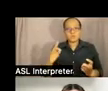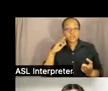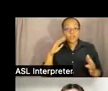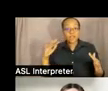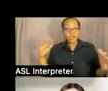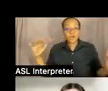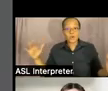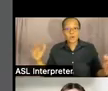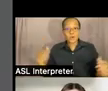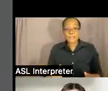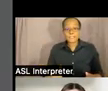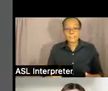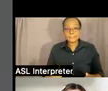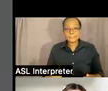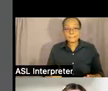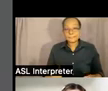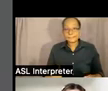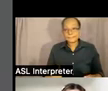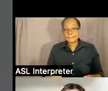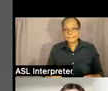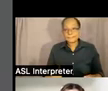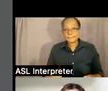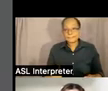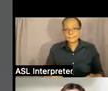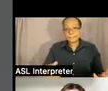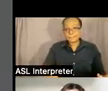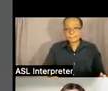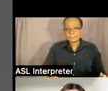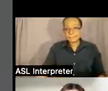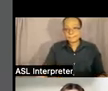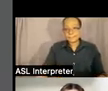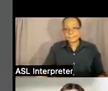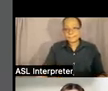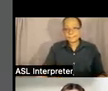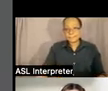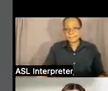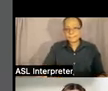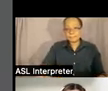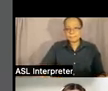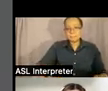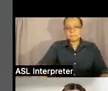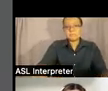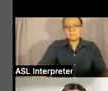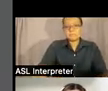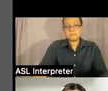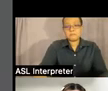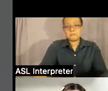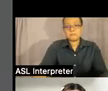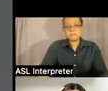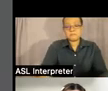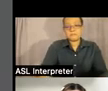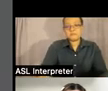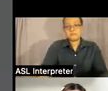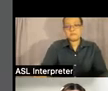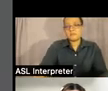oh i hear my awesome can you okay so um this resource guide is available for